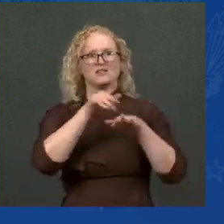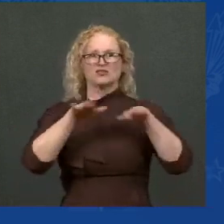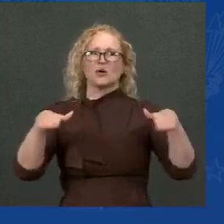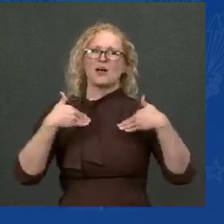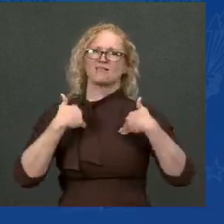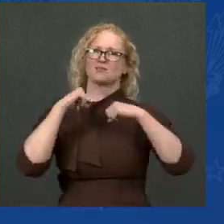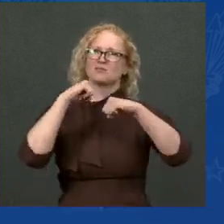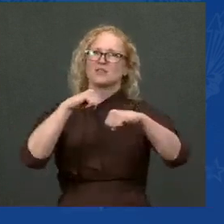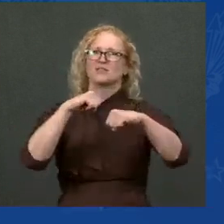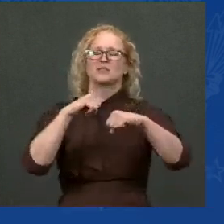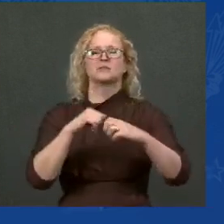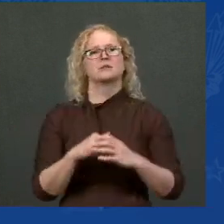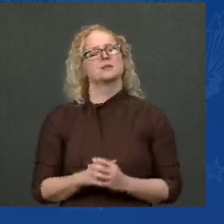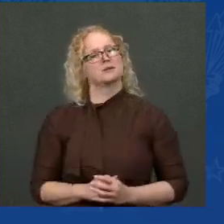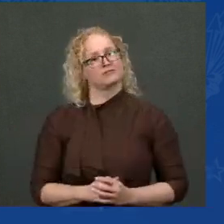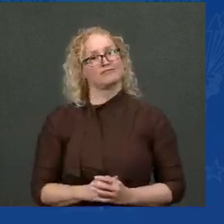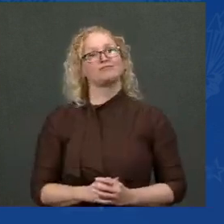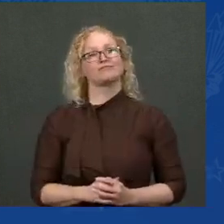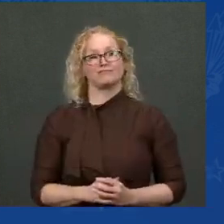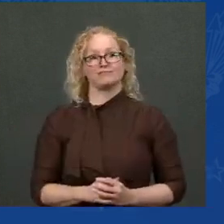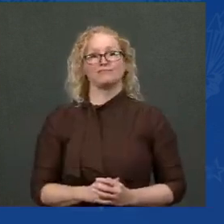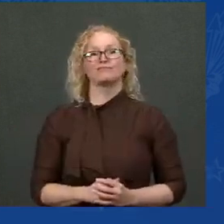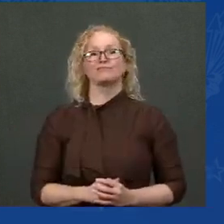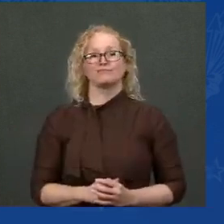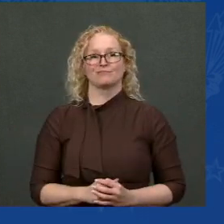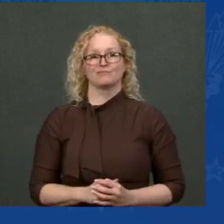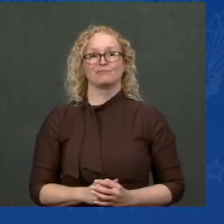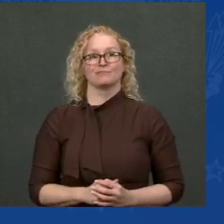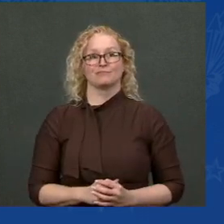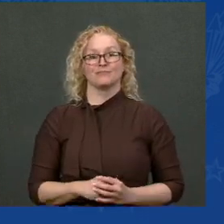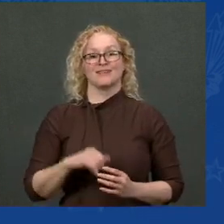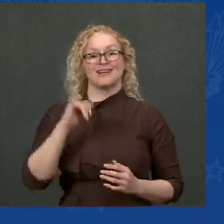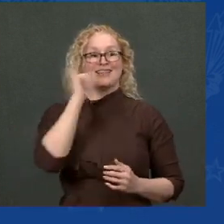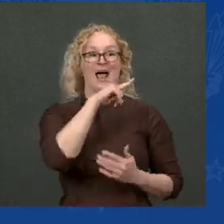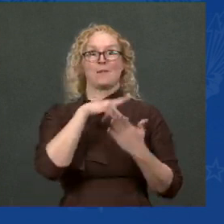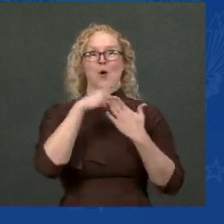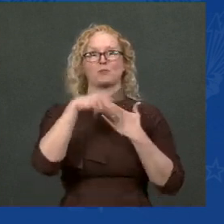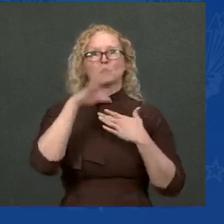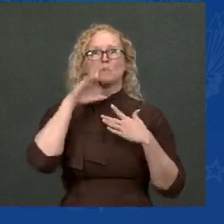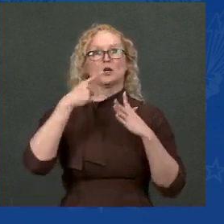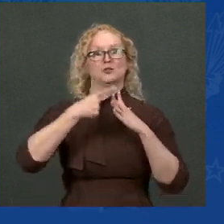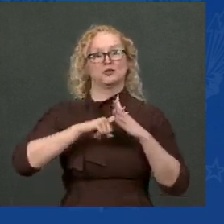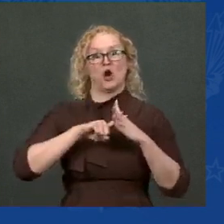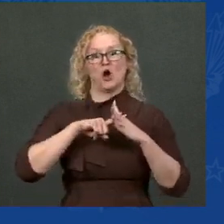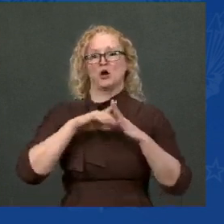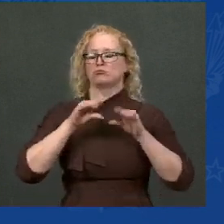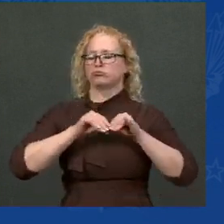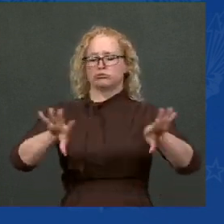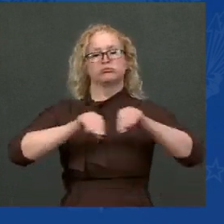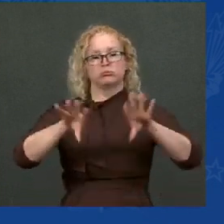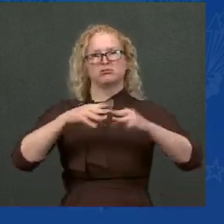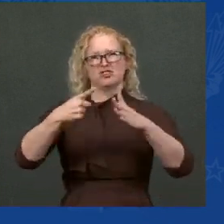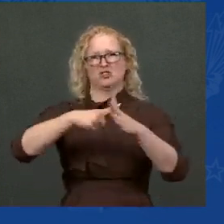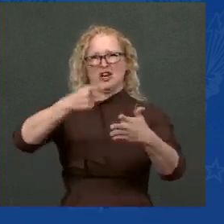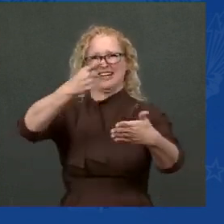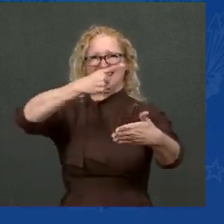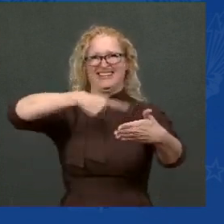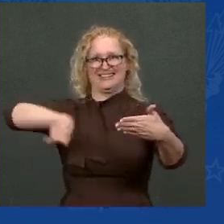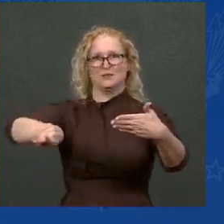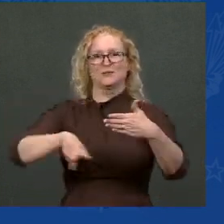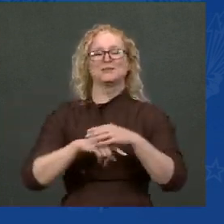places for parents to get their kids vaccinated. And yesterday, the Occupational Safety and Health Administration, OSHA,